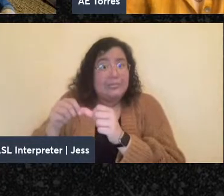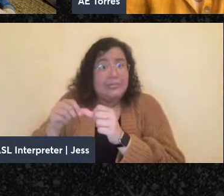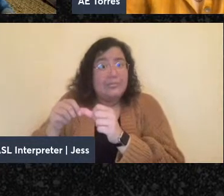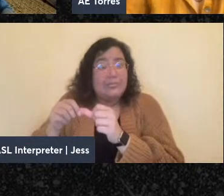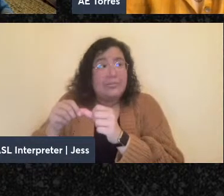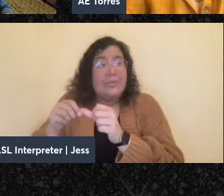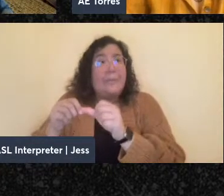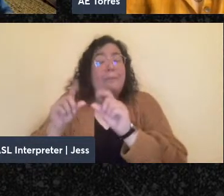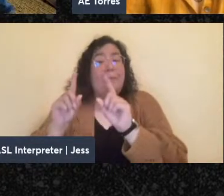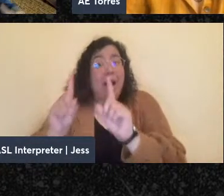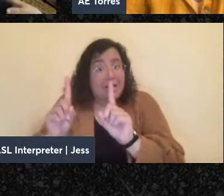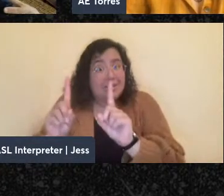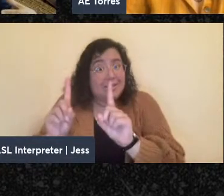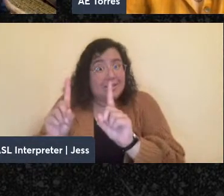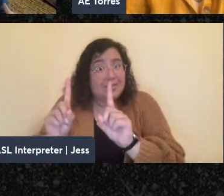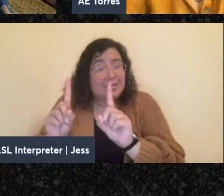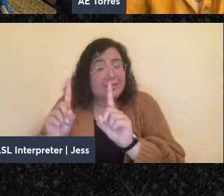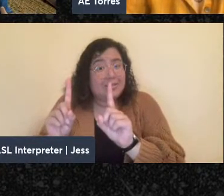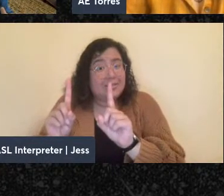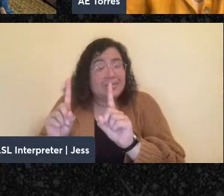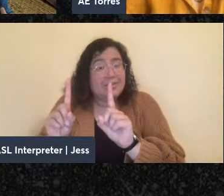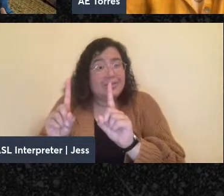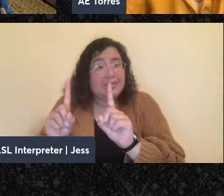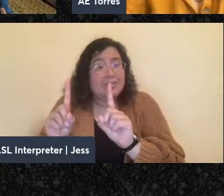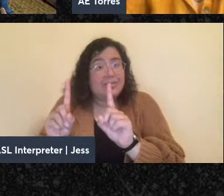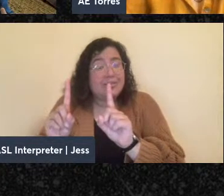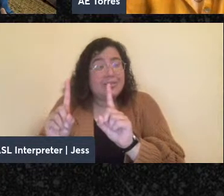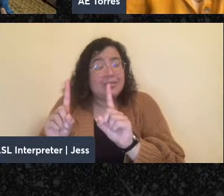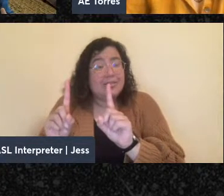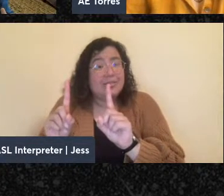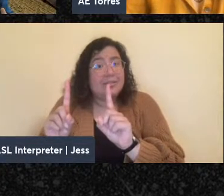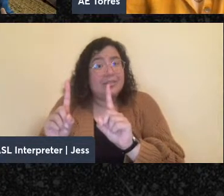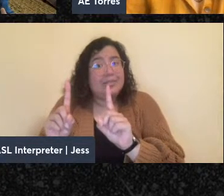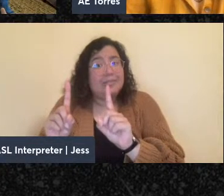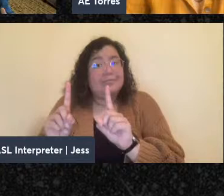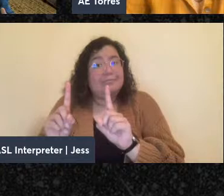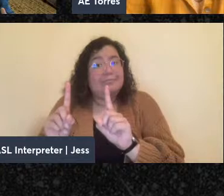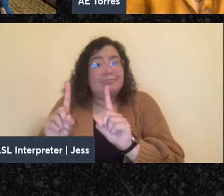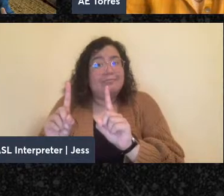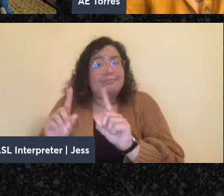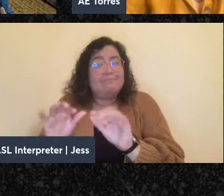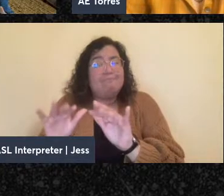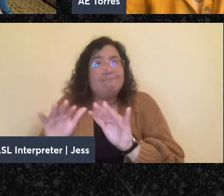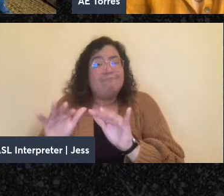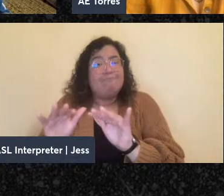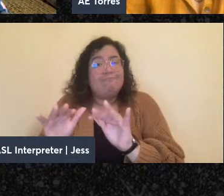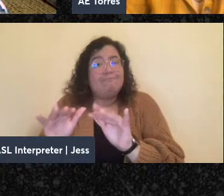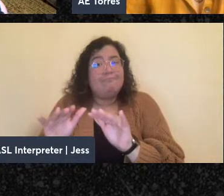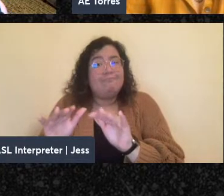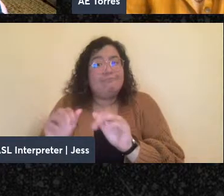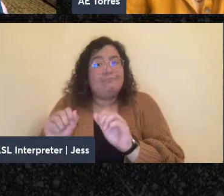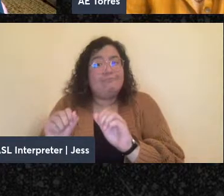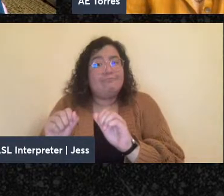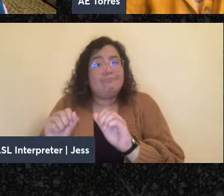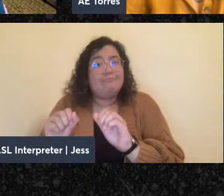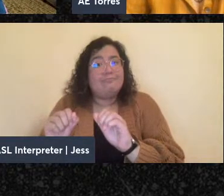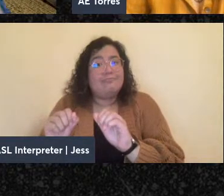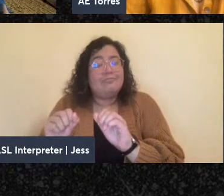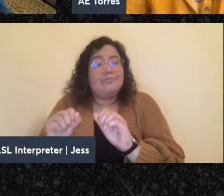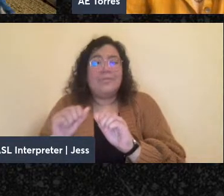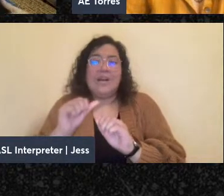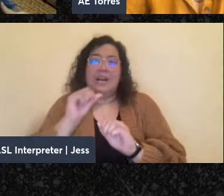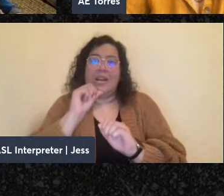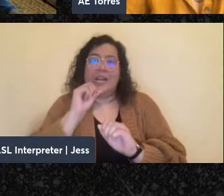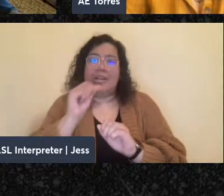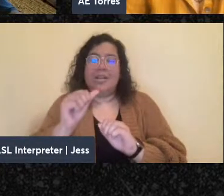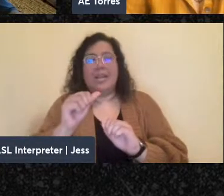but not chauvinistic, right,